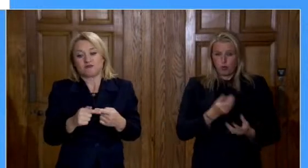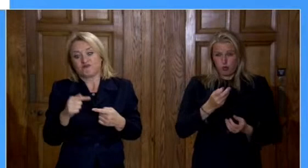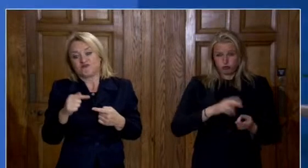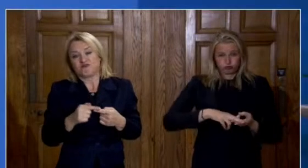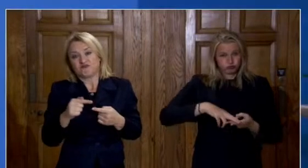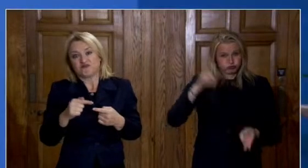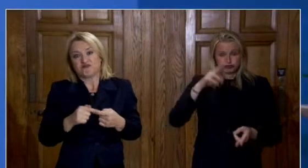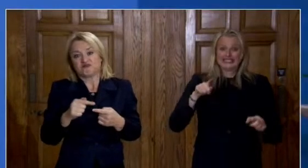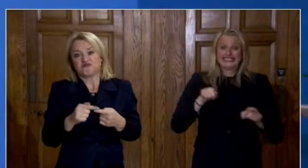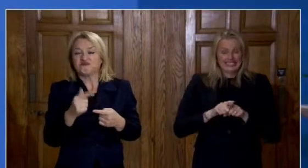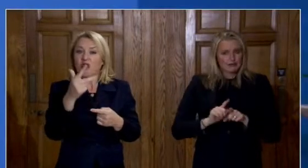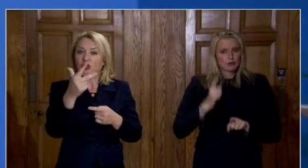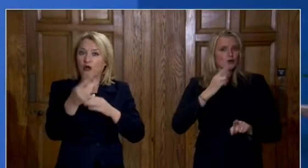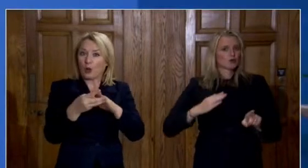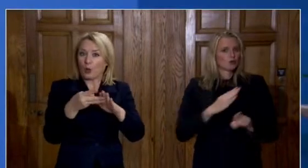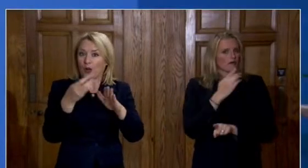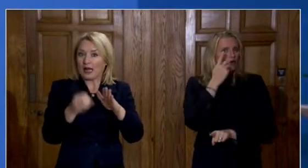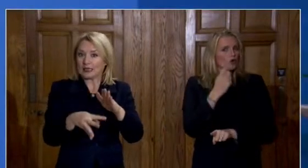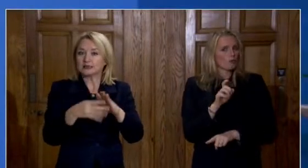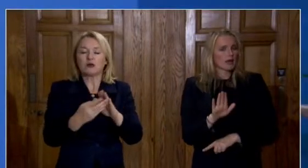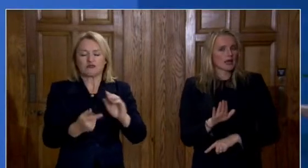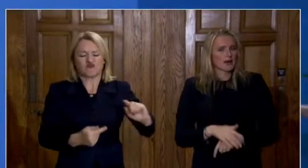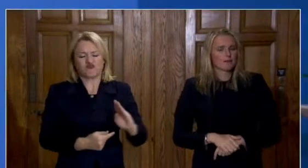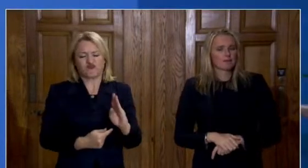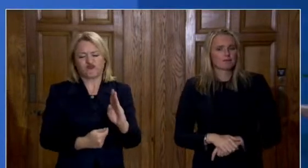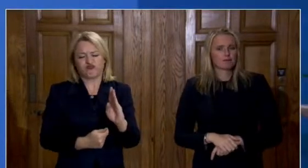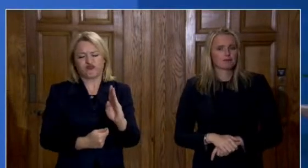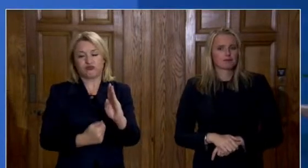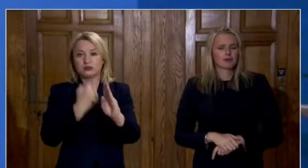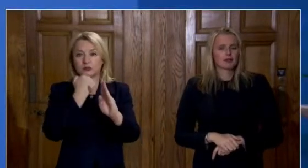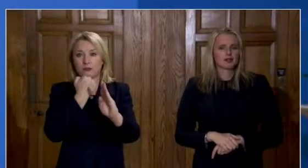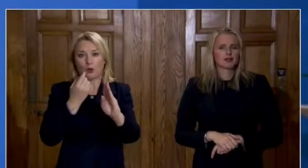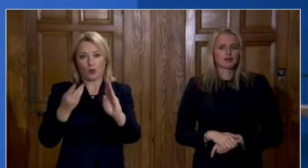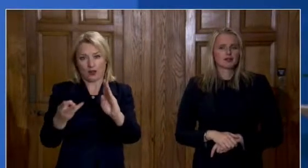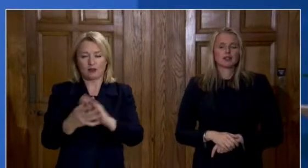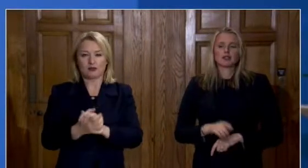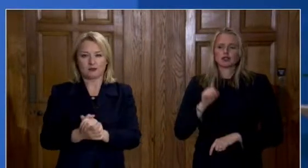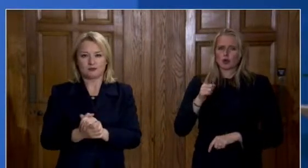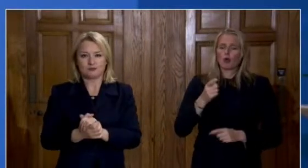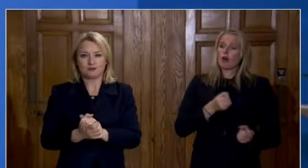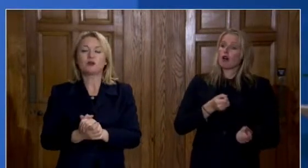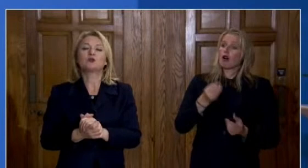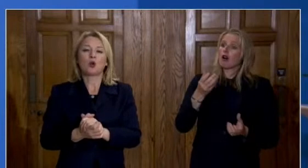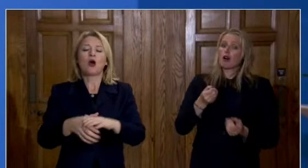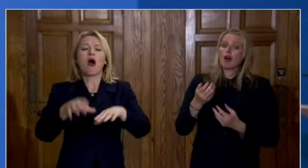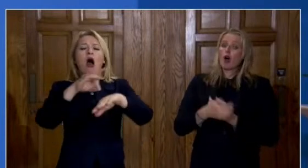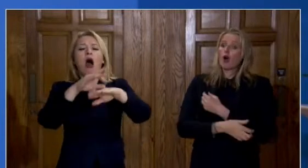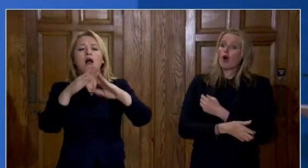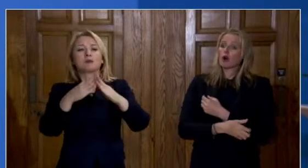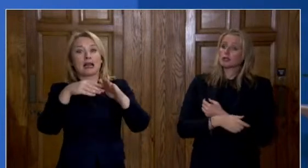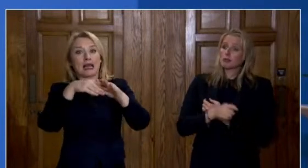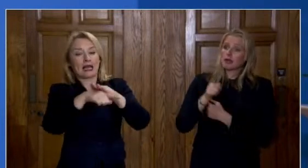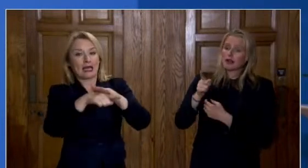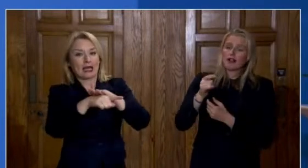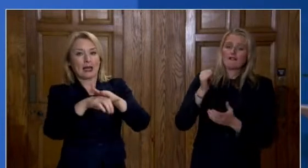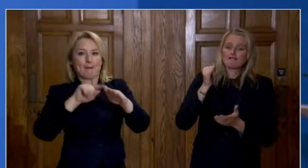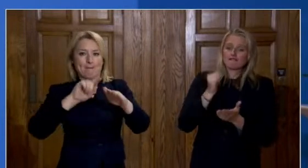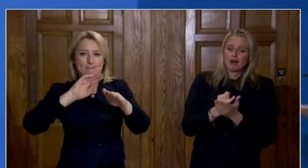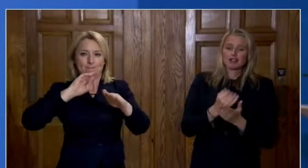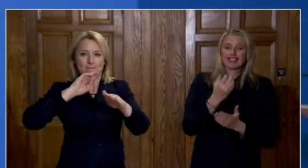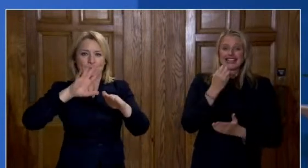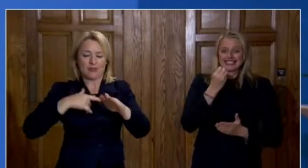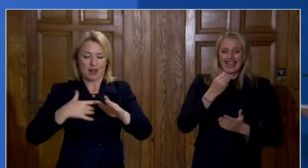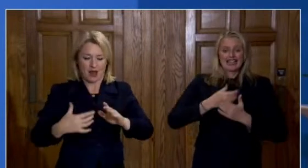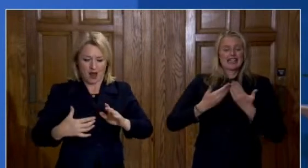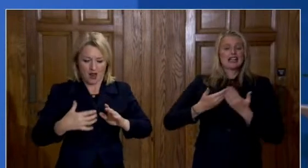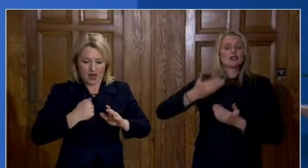The number of hospital in patients reflects the number of cases around 10 days ago. We've already seen cases rising